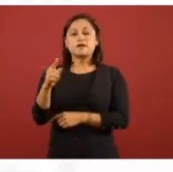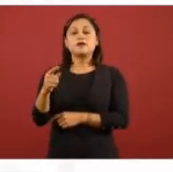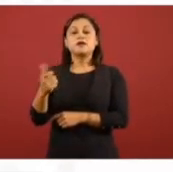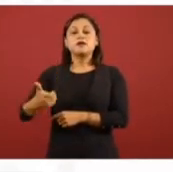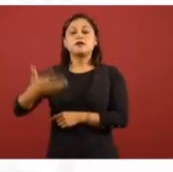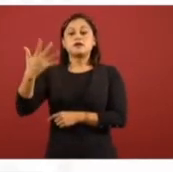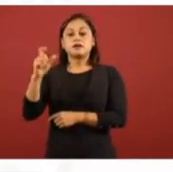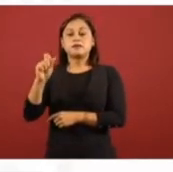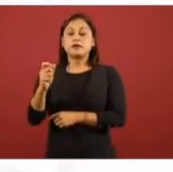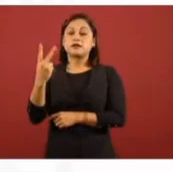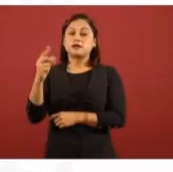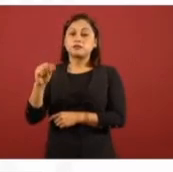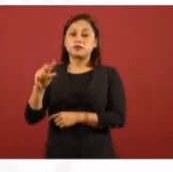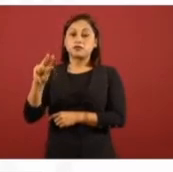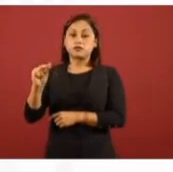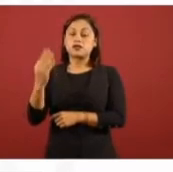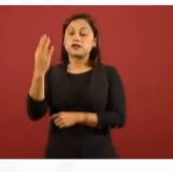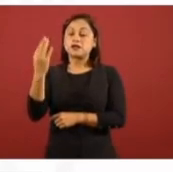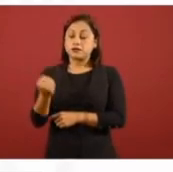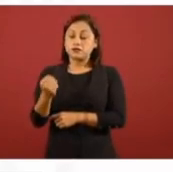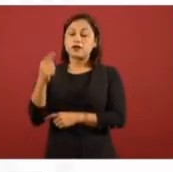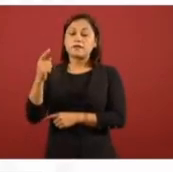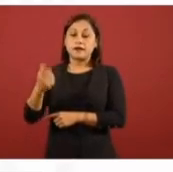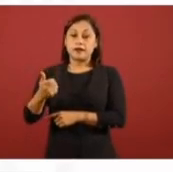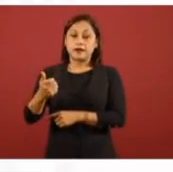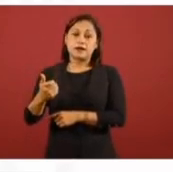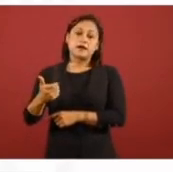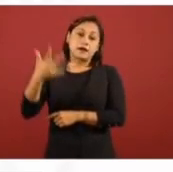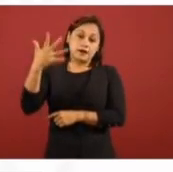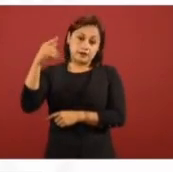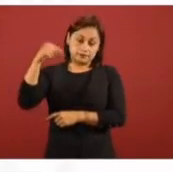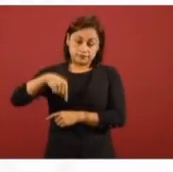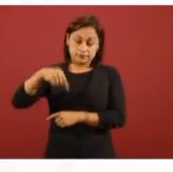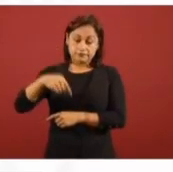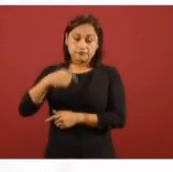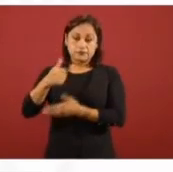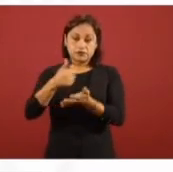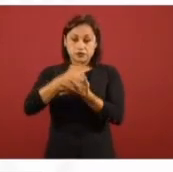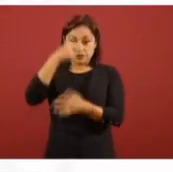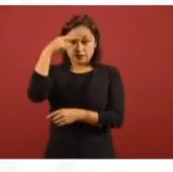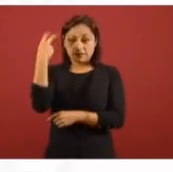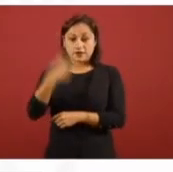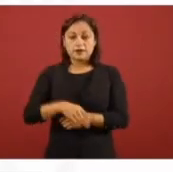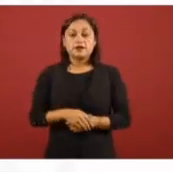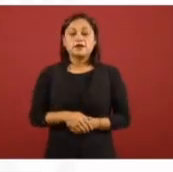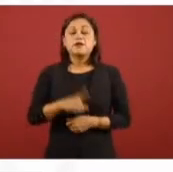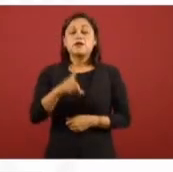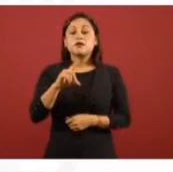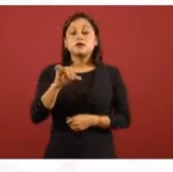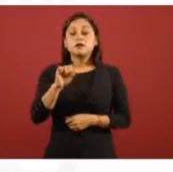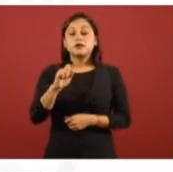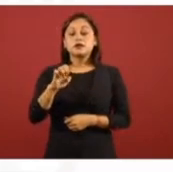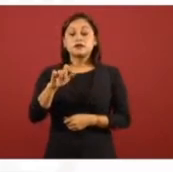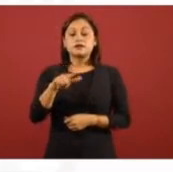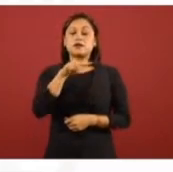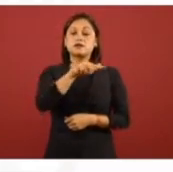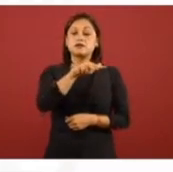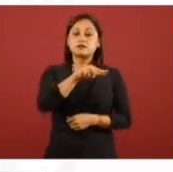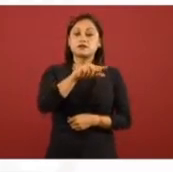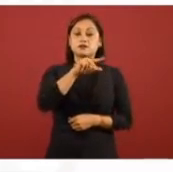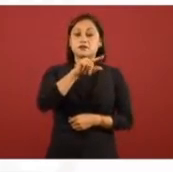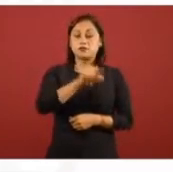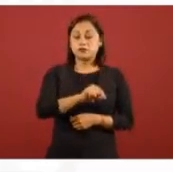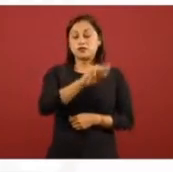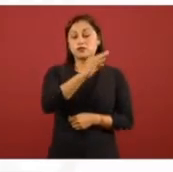en la Ciudad de México, a $22.89 por litro. Y en el diésel, el más económico a $18.99 por litro en Medellín de